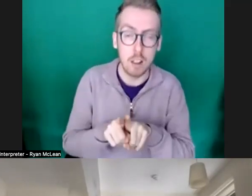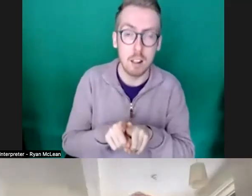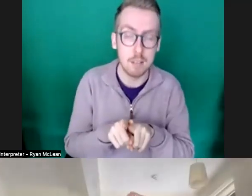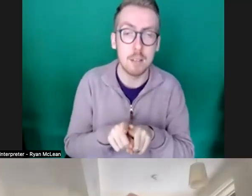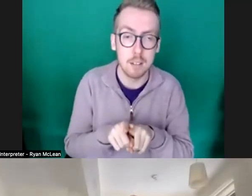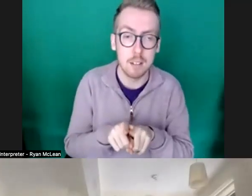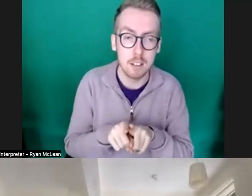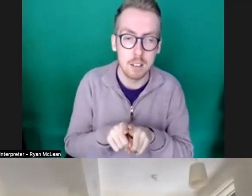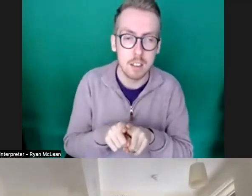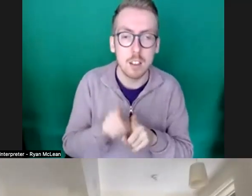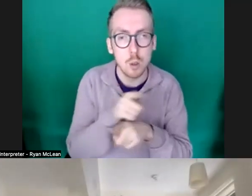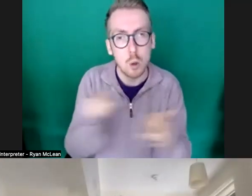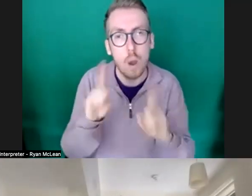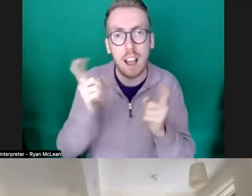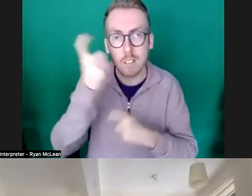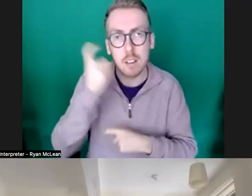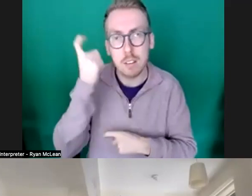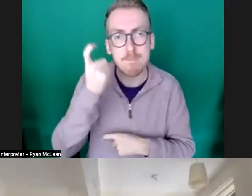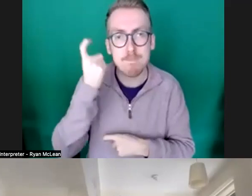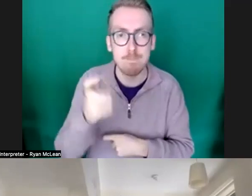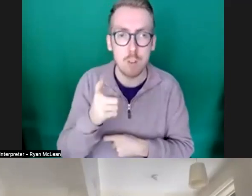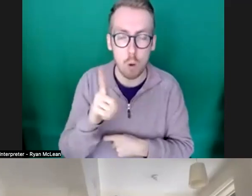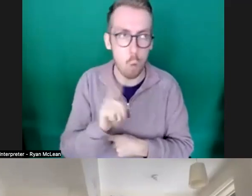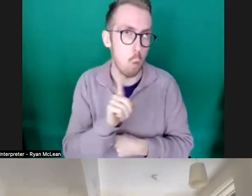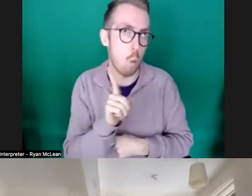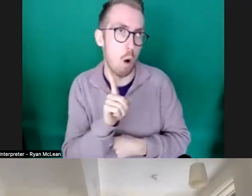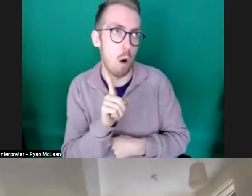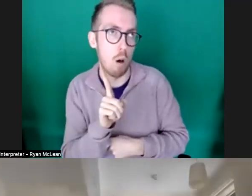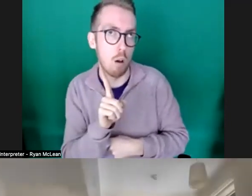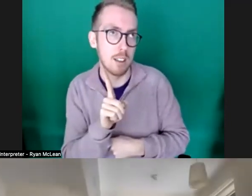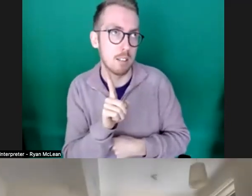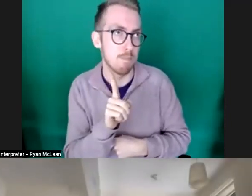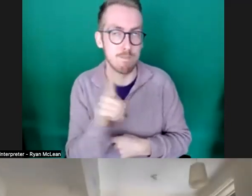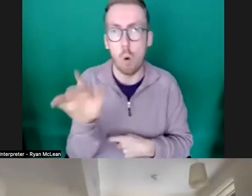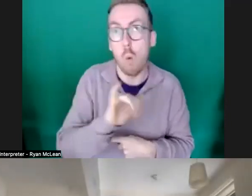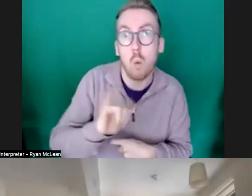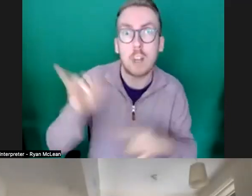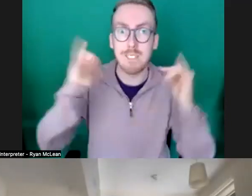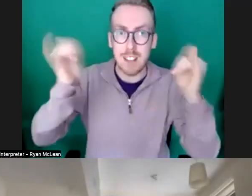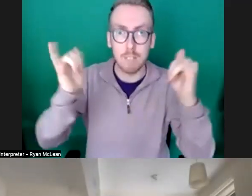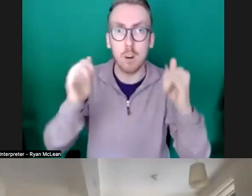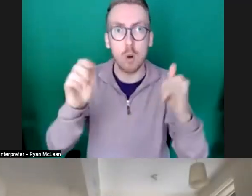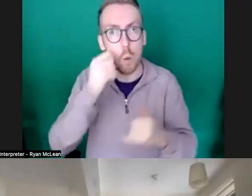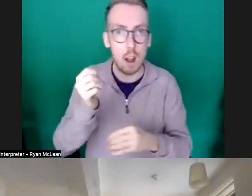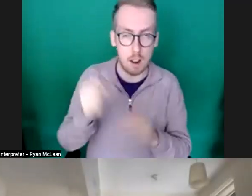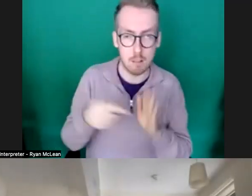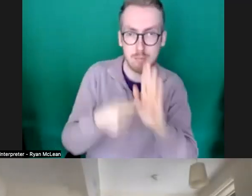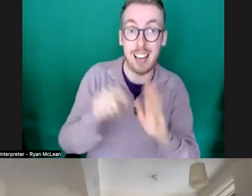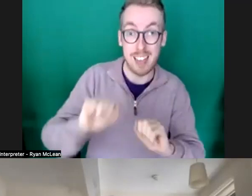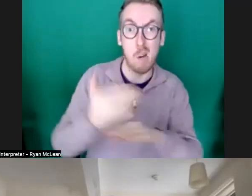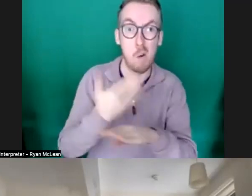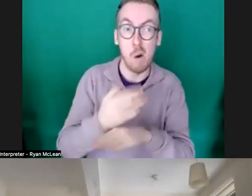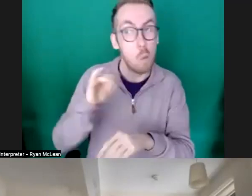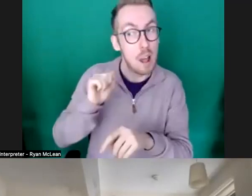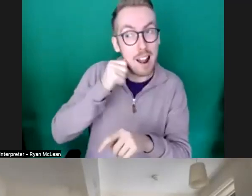think think about what um venues or what festivals you might want to present it at because that might uh influence um the science of